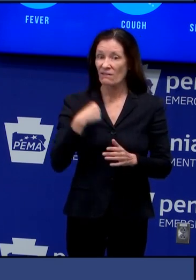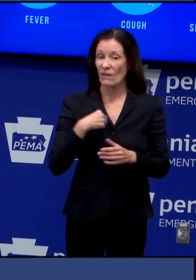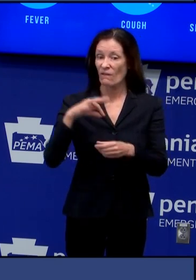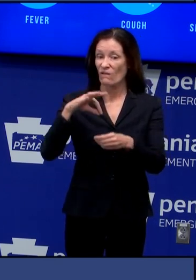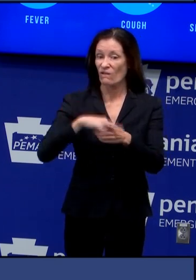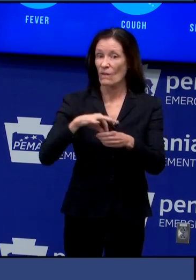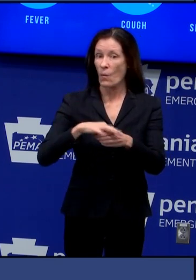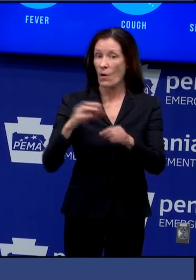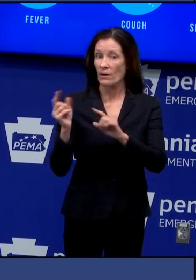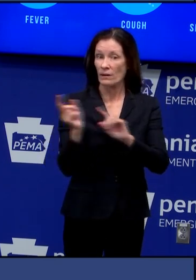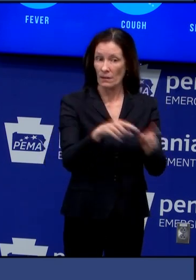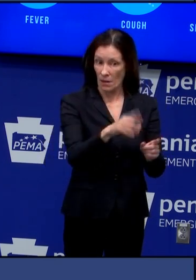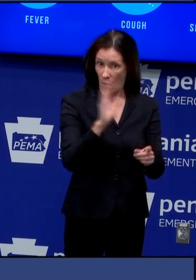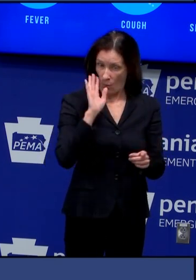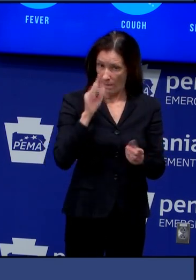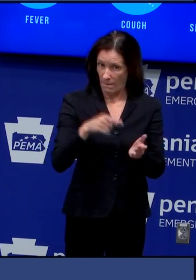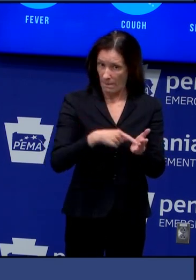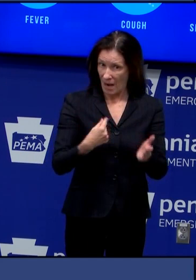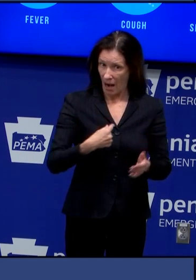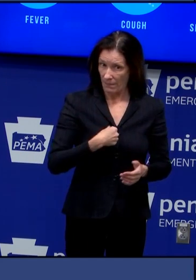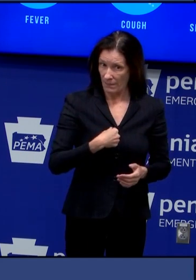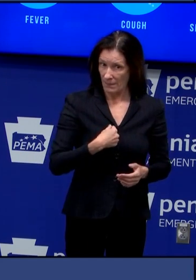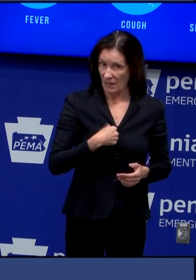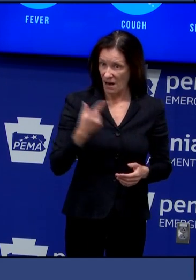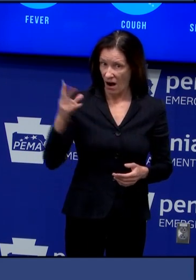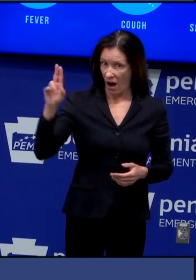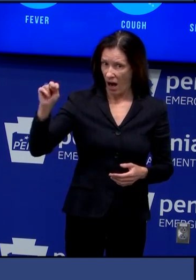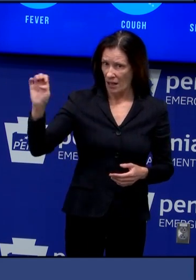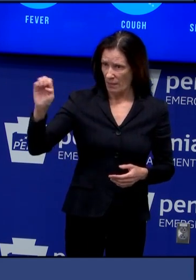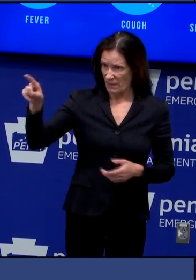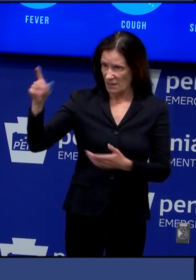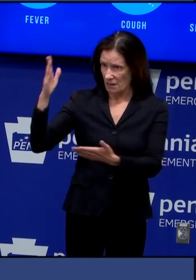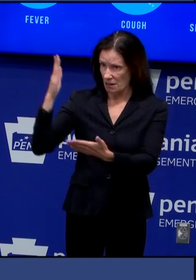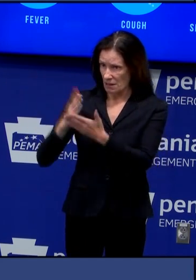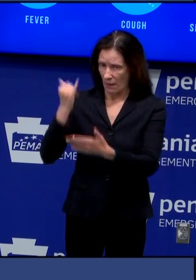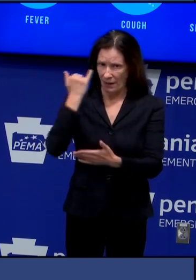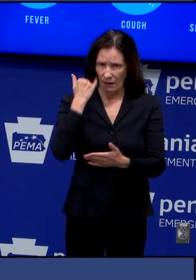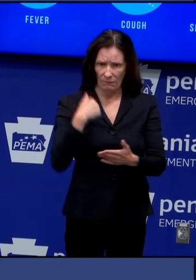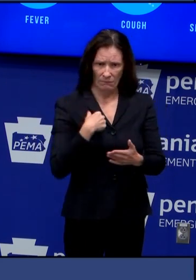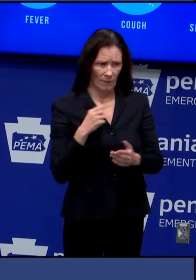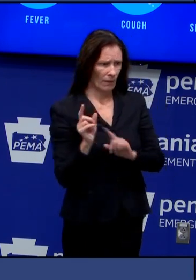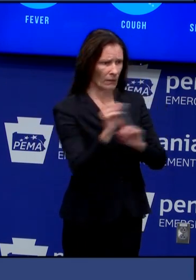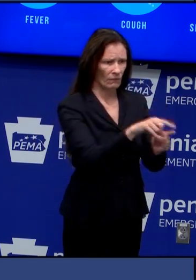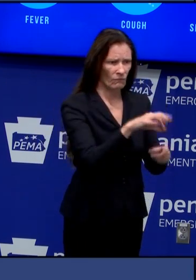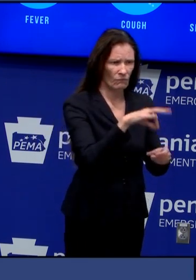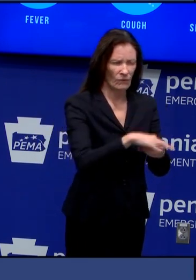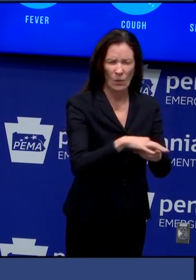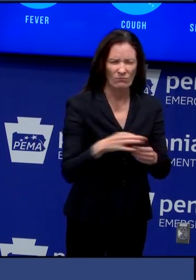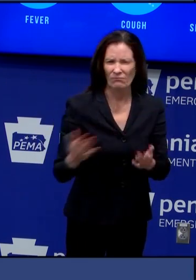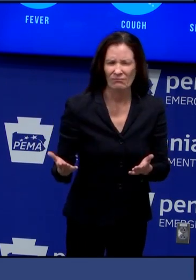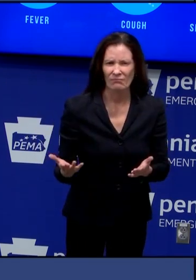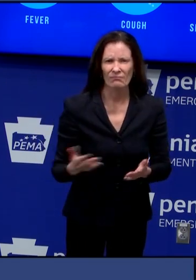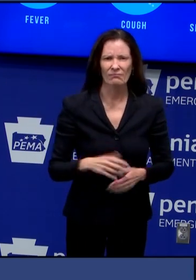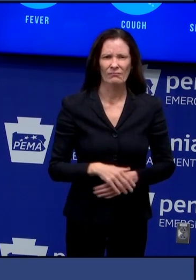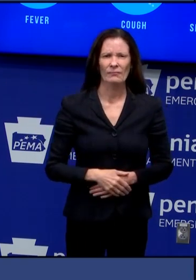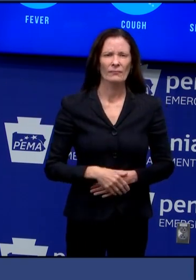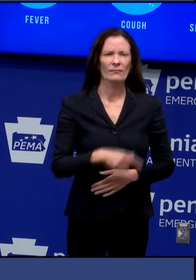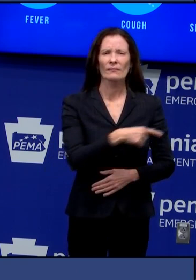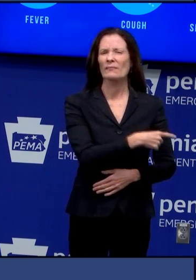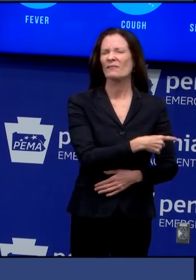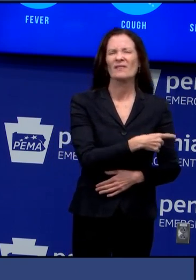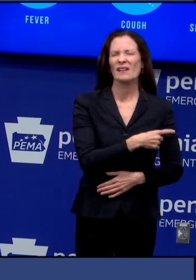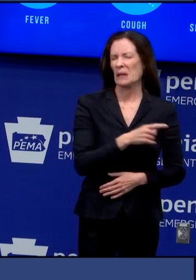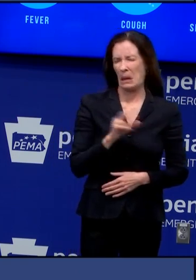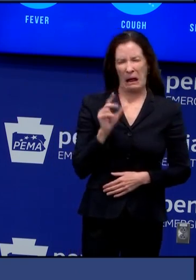i do not believe so because of the the minimum requirements for when